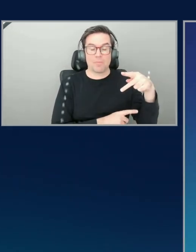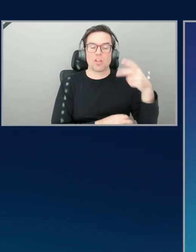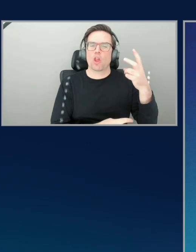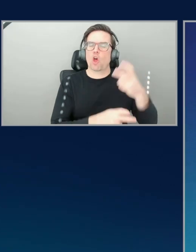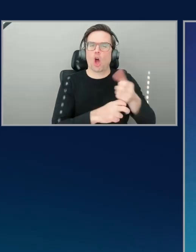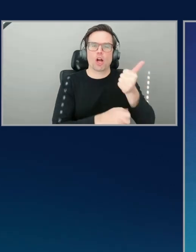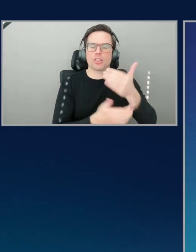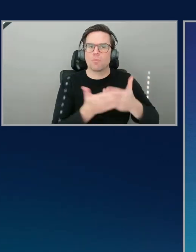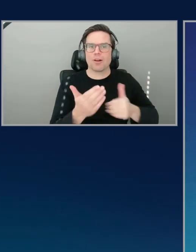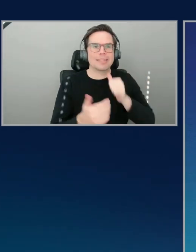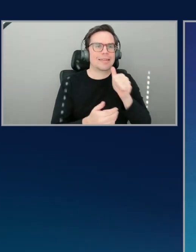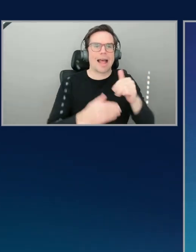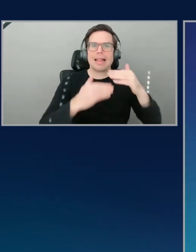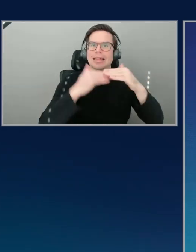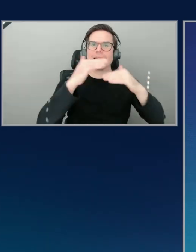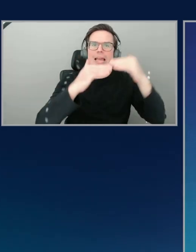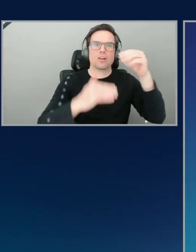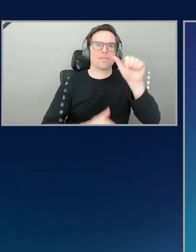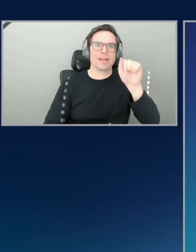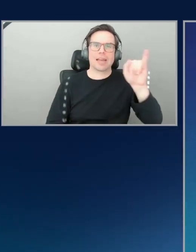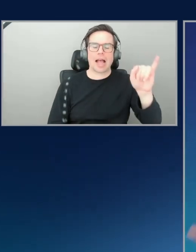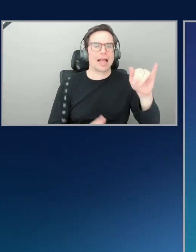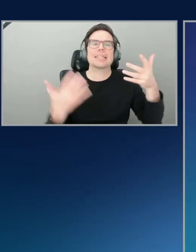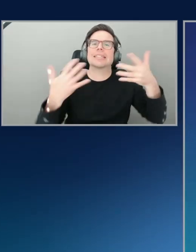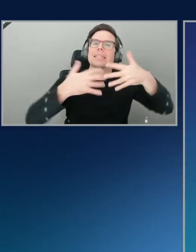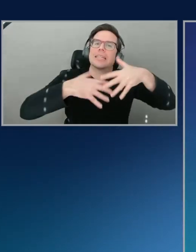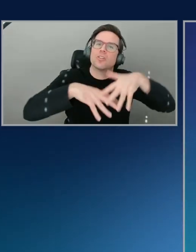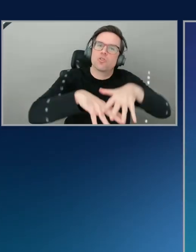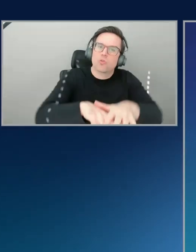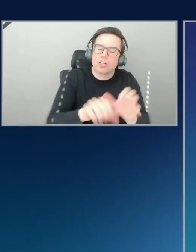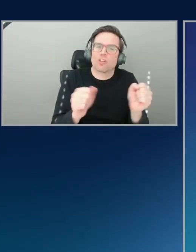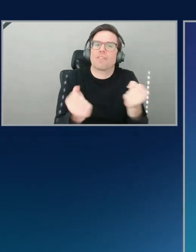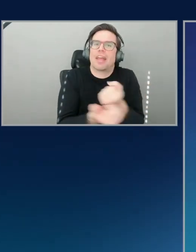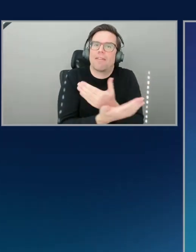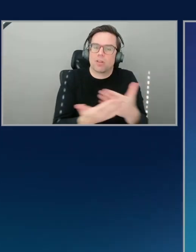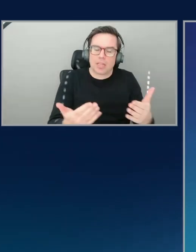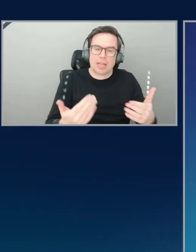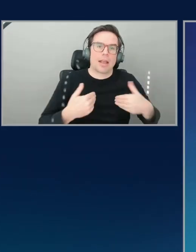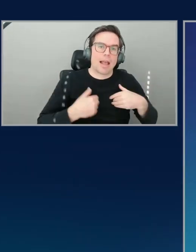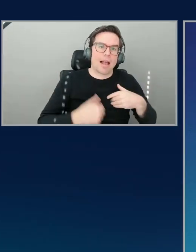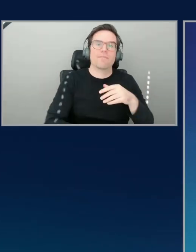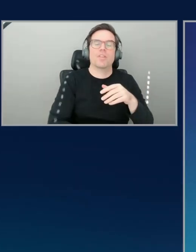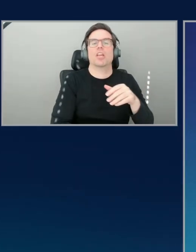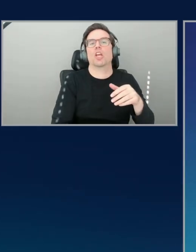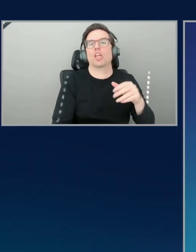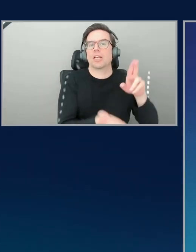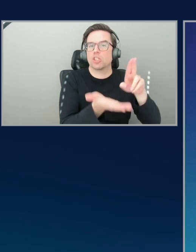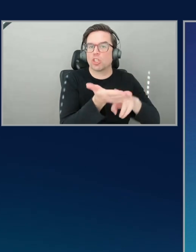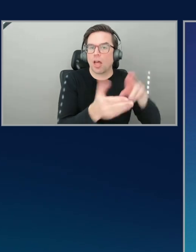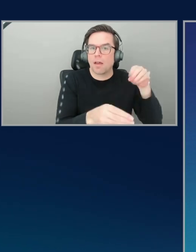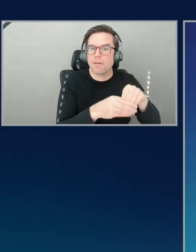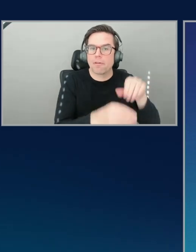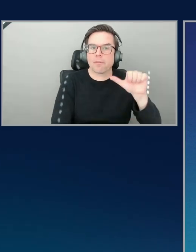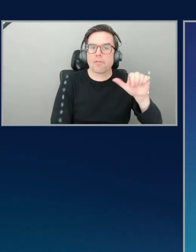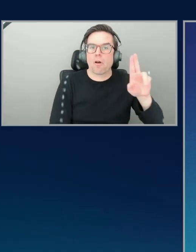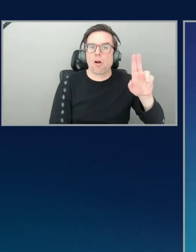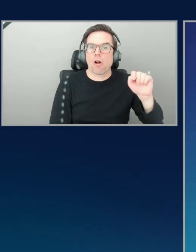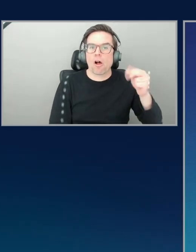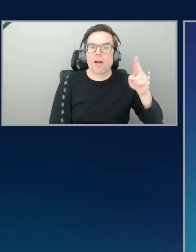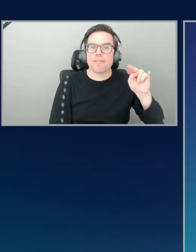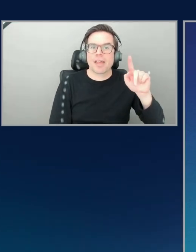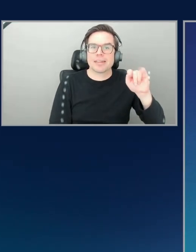into all the other stuff for your application, right? So it's having authentication. So not anybody can spam your chat.